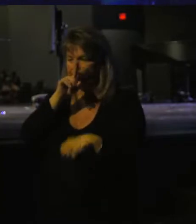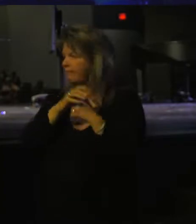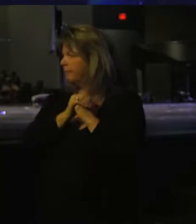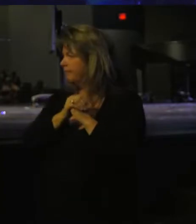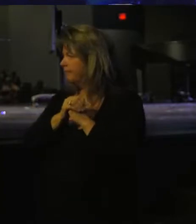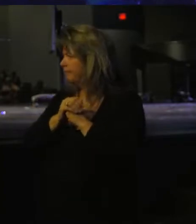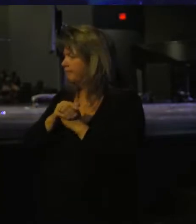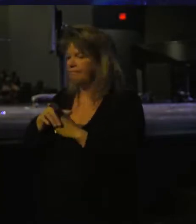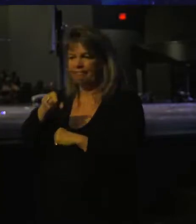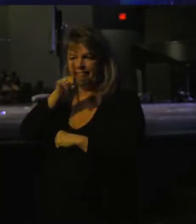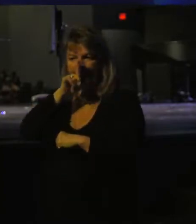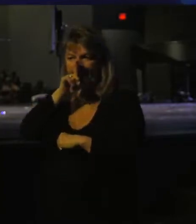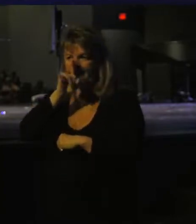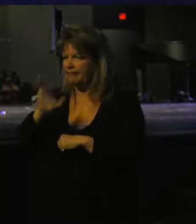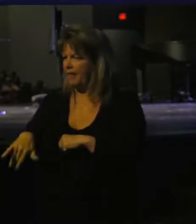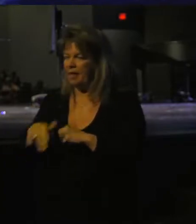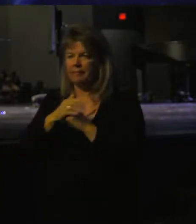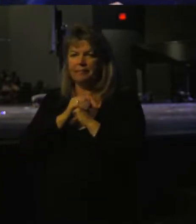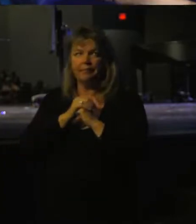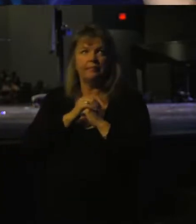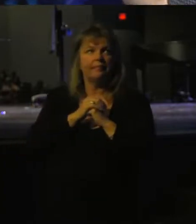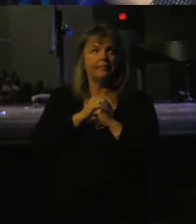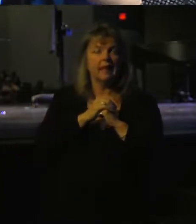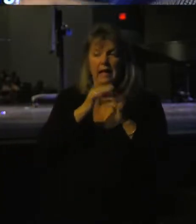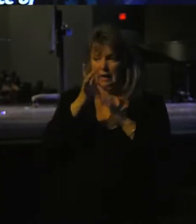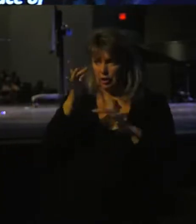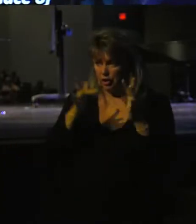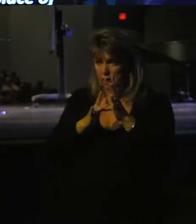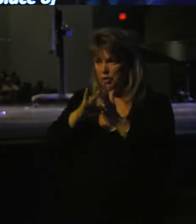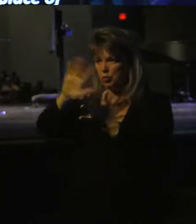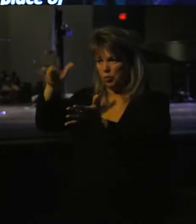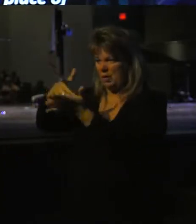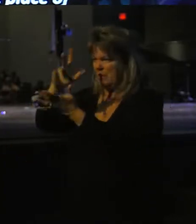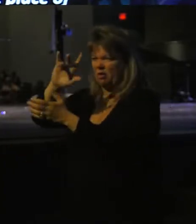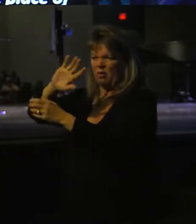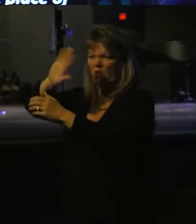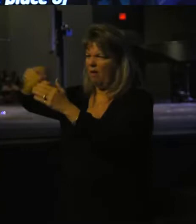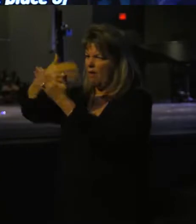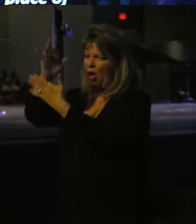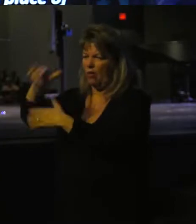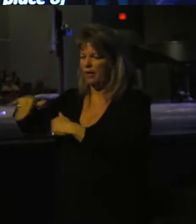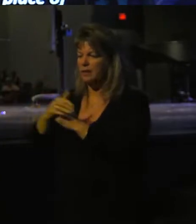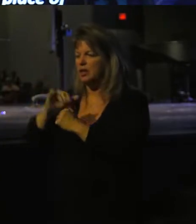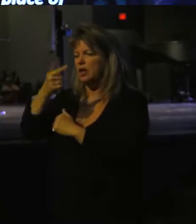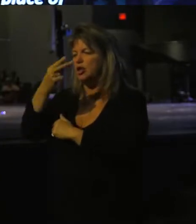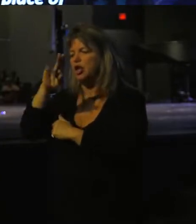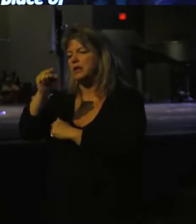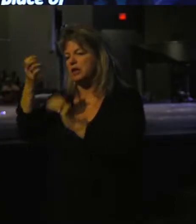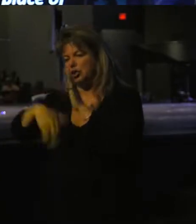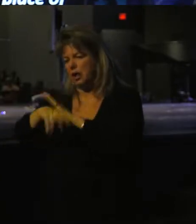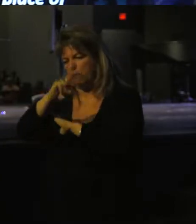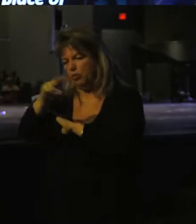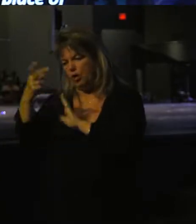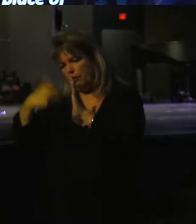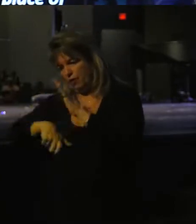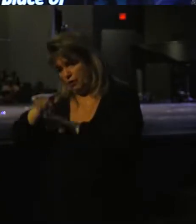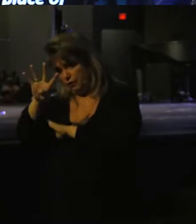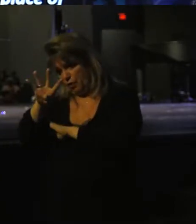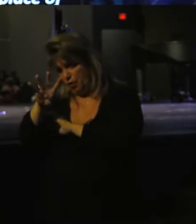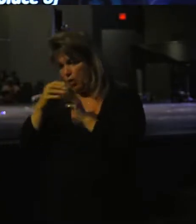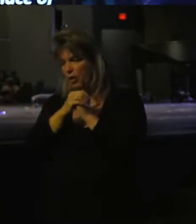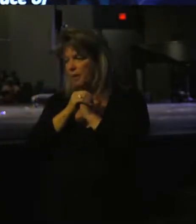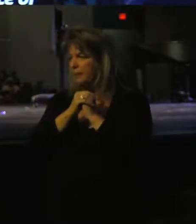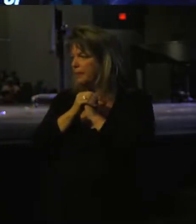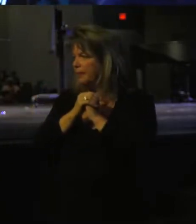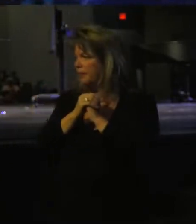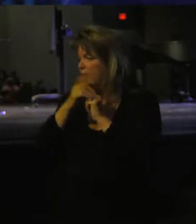I'm not even talking about this. Jesus was in the middle of all this. Let me go to Genesis 22, verse 4. Look with me if you can.